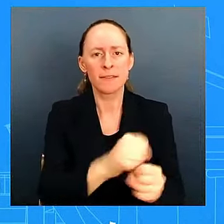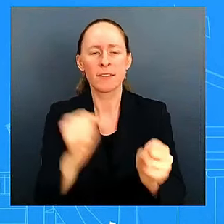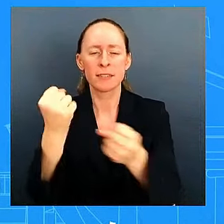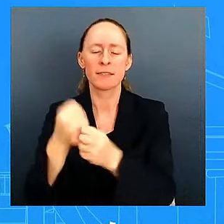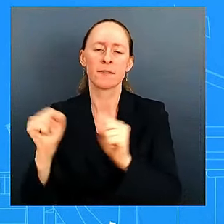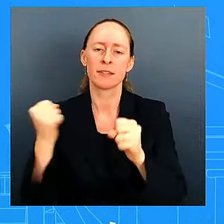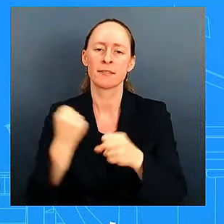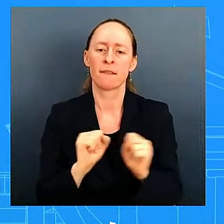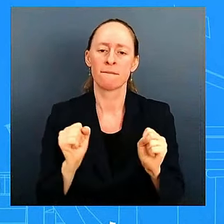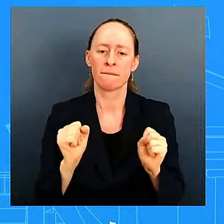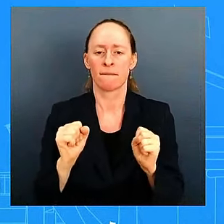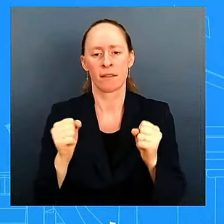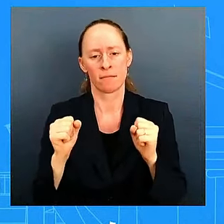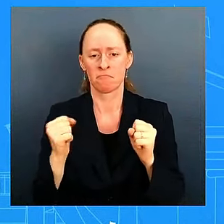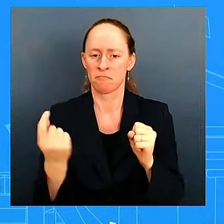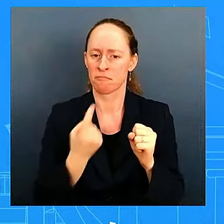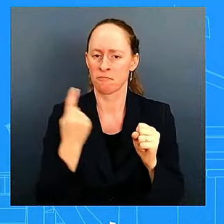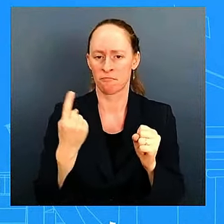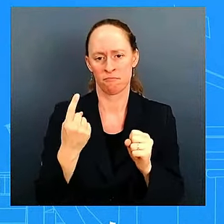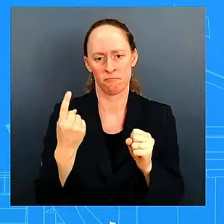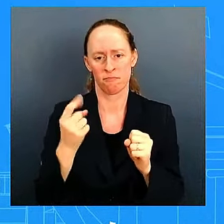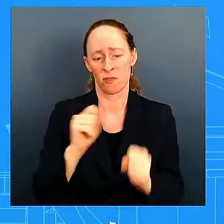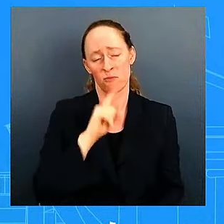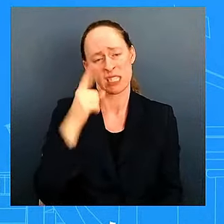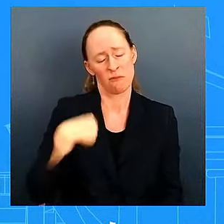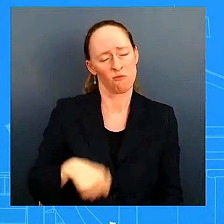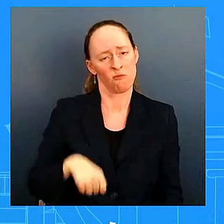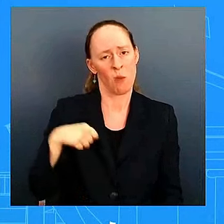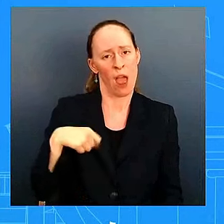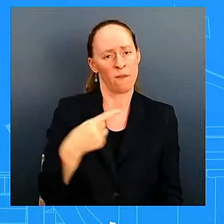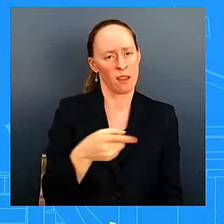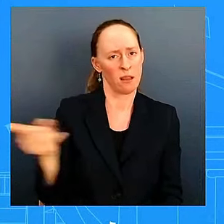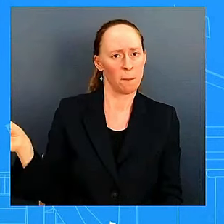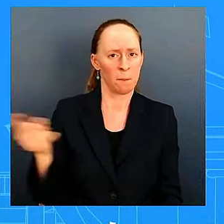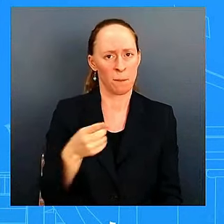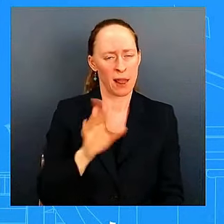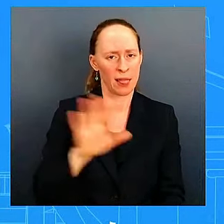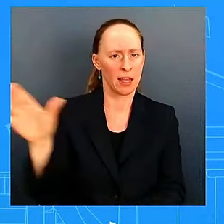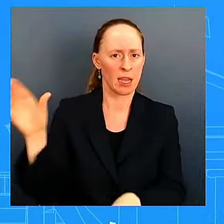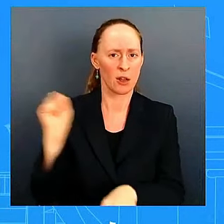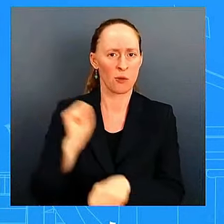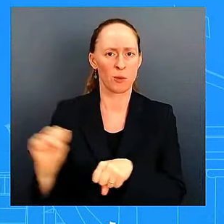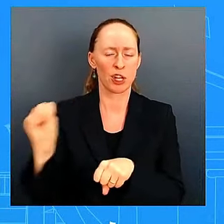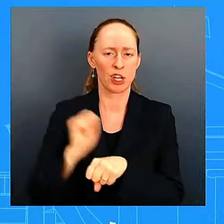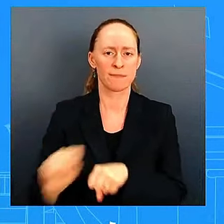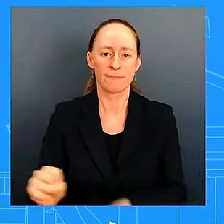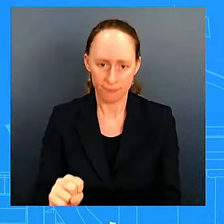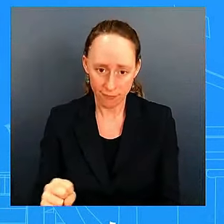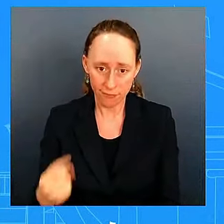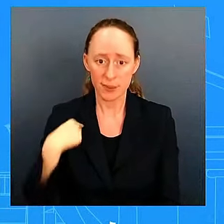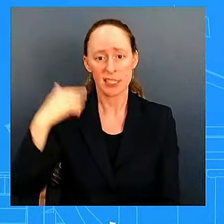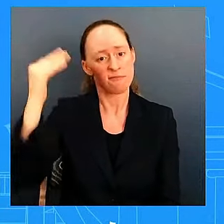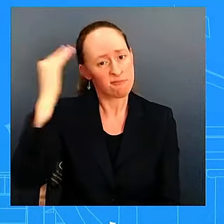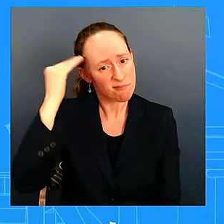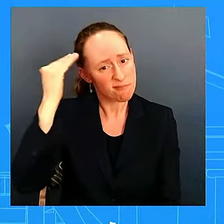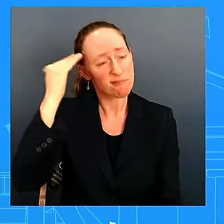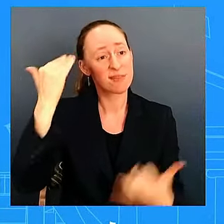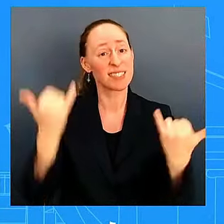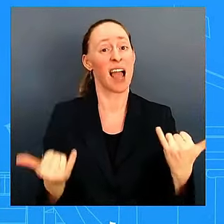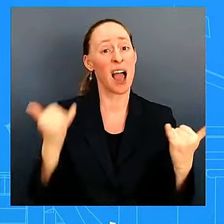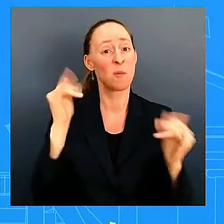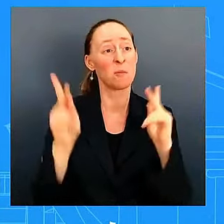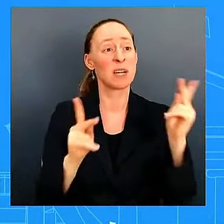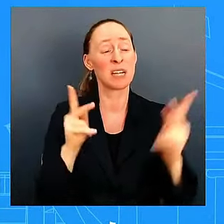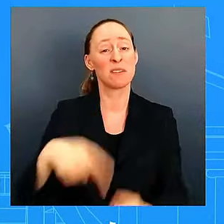proud of the work that they've done and we understand that people are very much suffering on the on the ground and trying to figure out